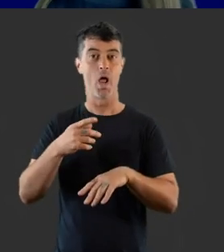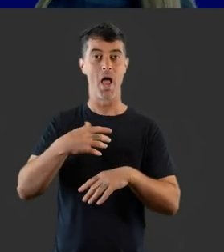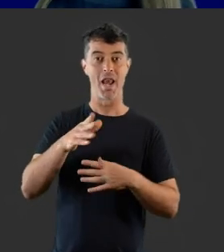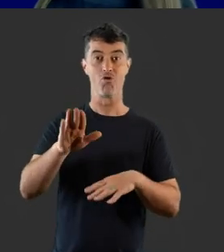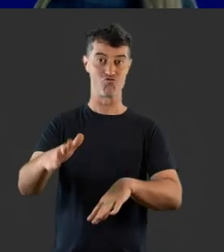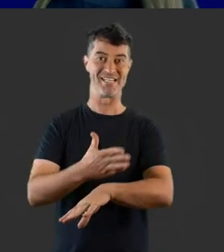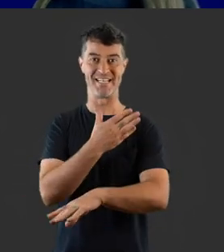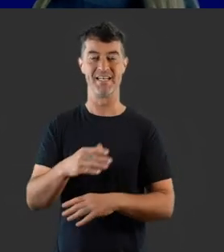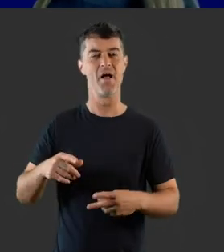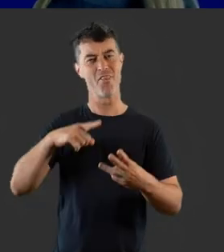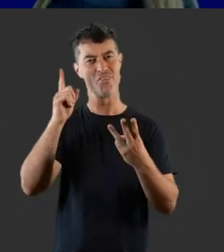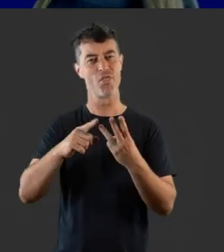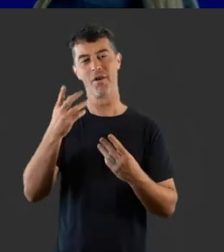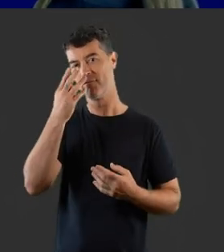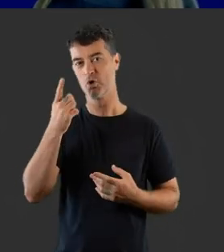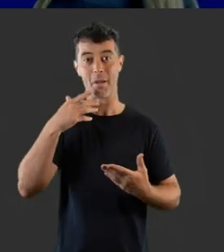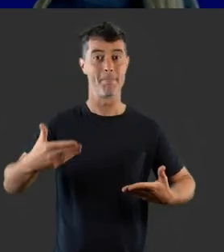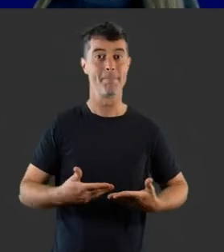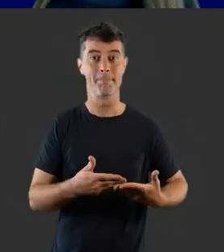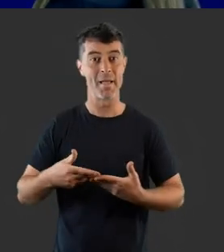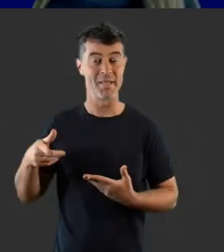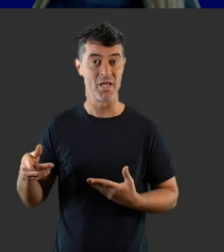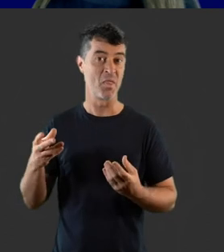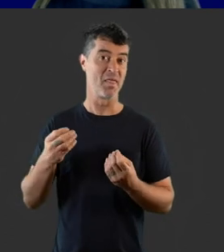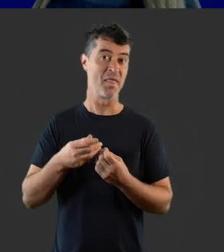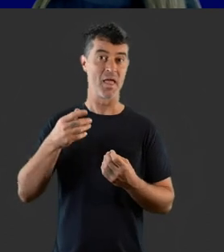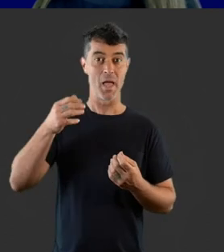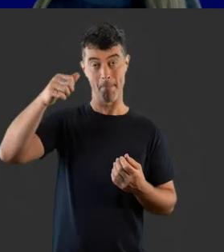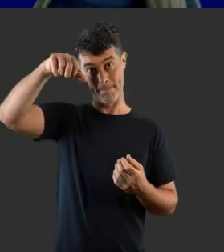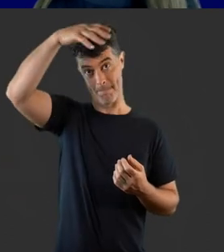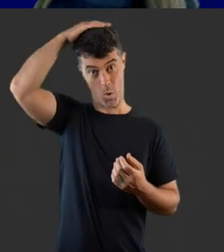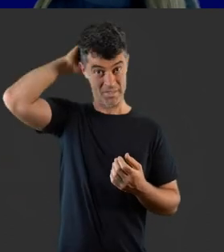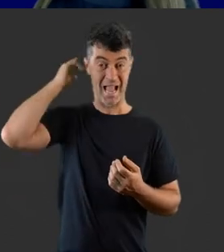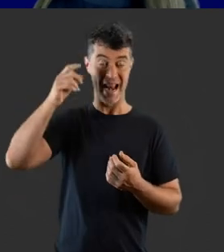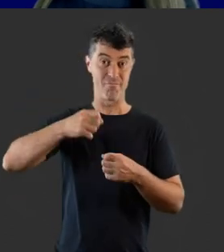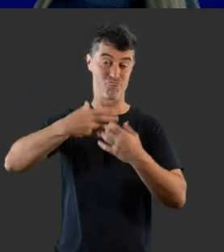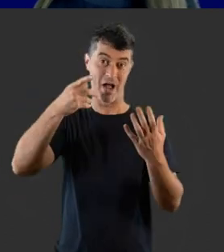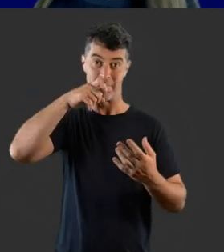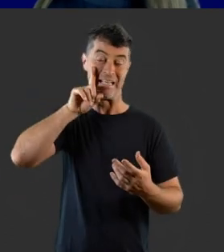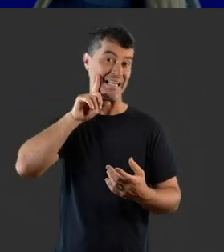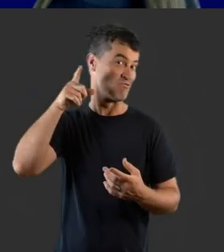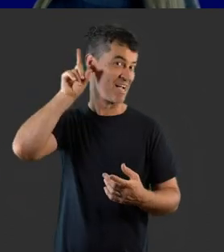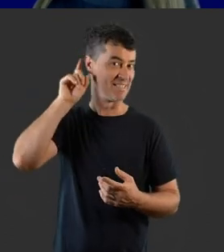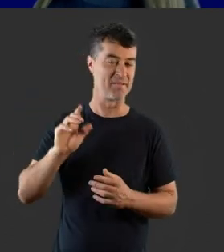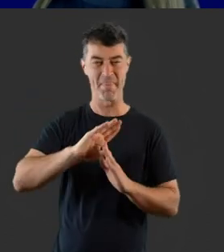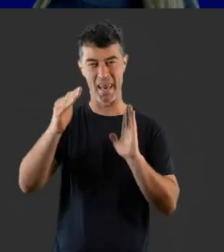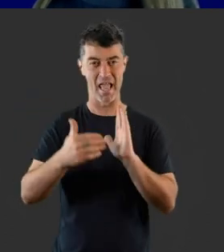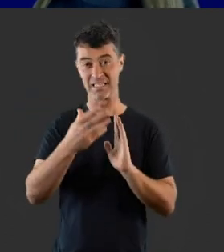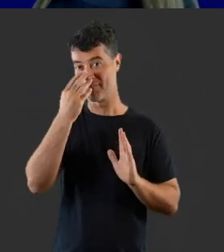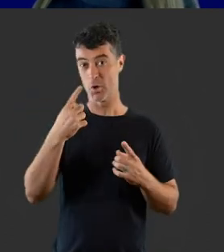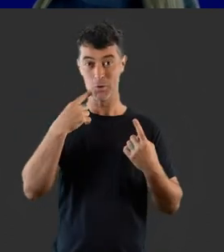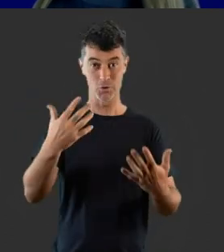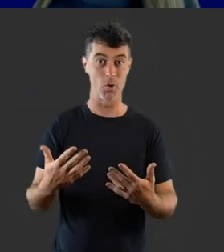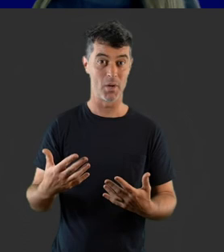hot pink, bright blue and bright green. The third photograph shows a baby doll with a bald head and a bright pink hearing